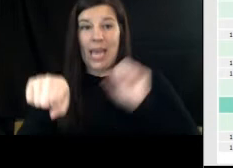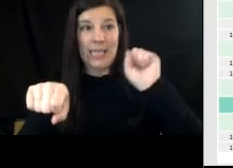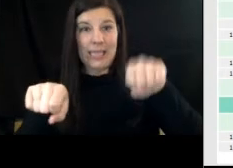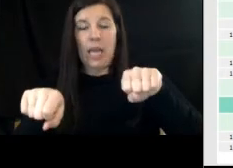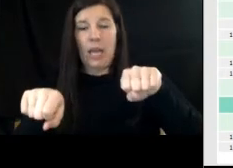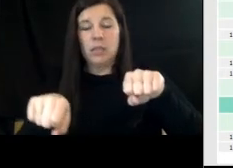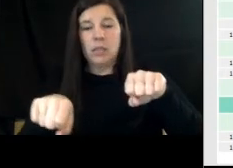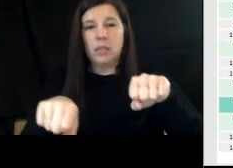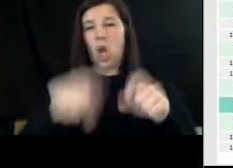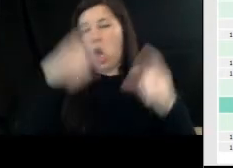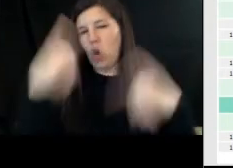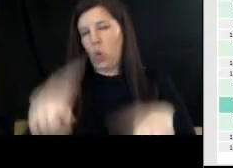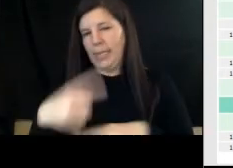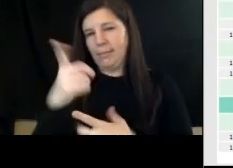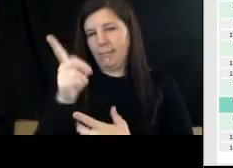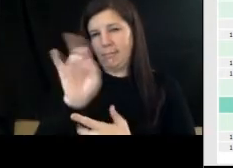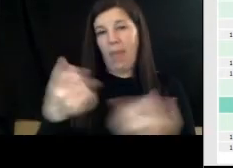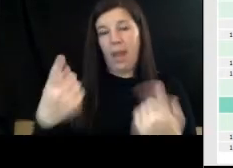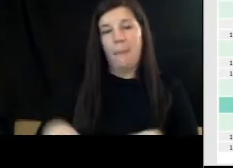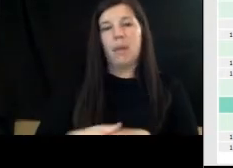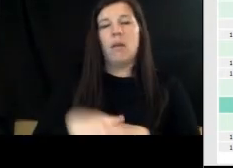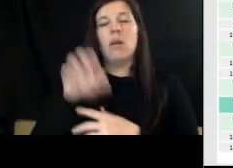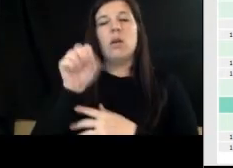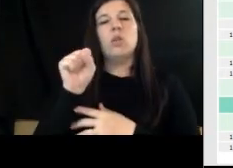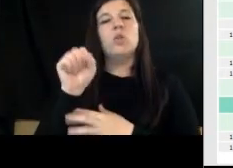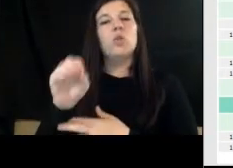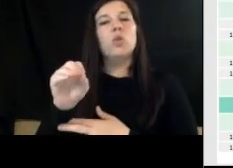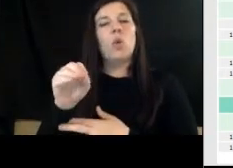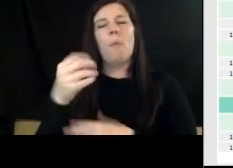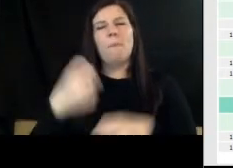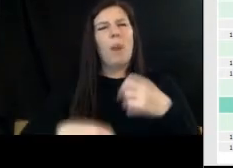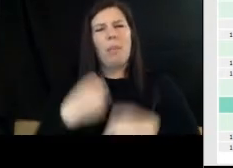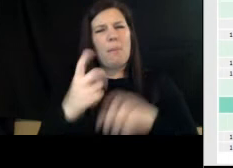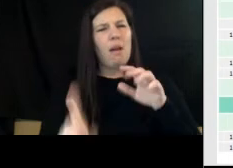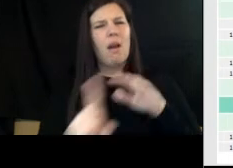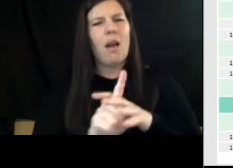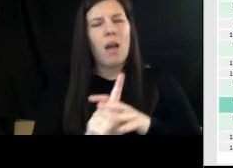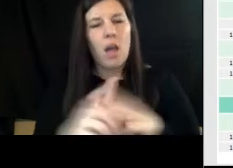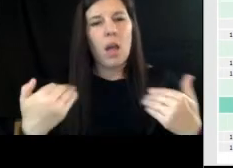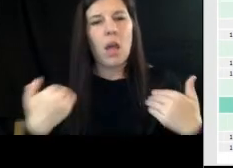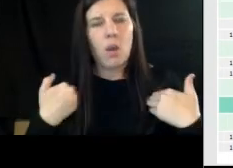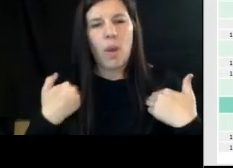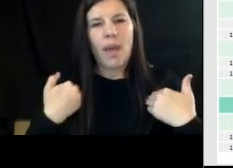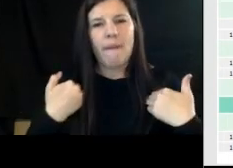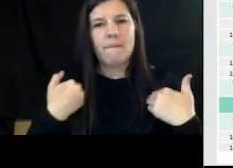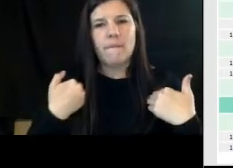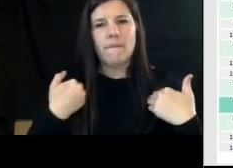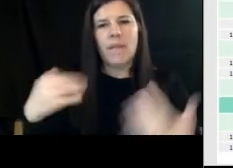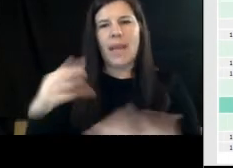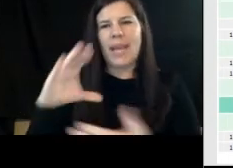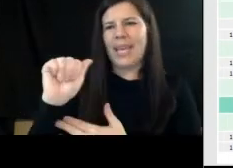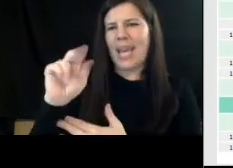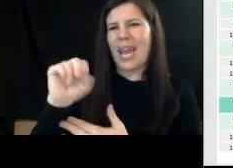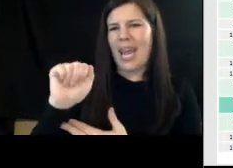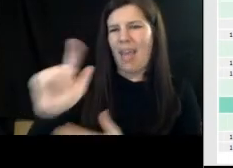to agree to something like this so the i the uh problem was that uh there are these finger canals um right